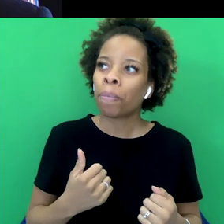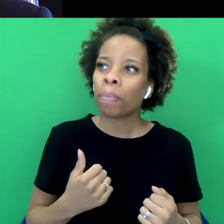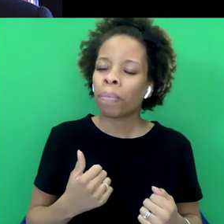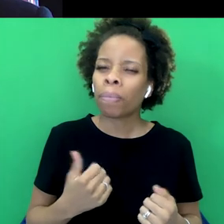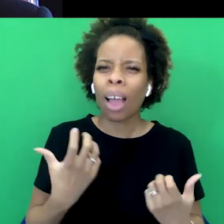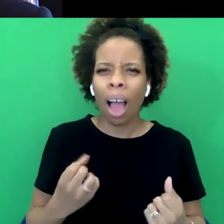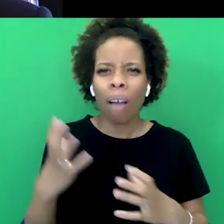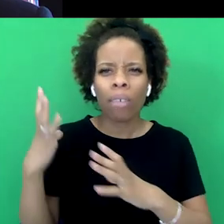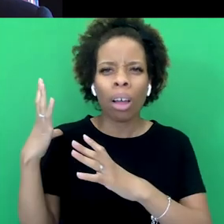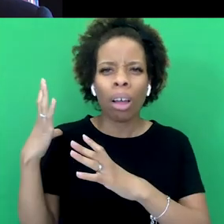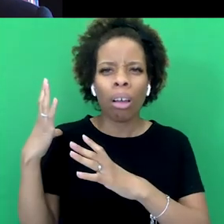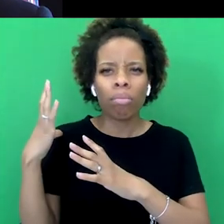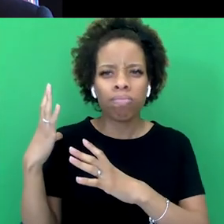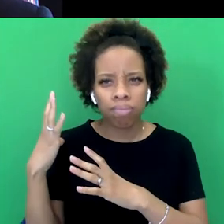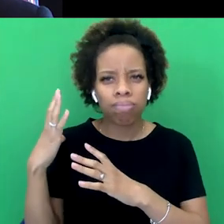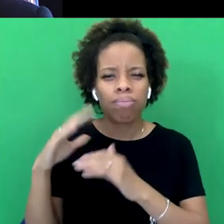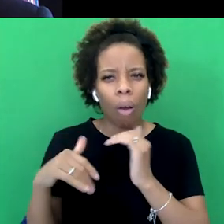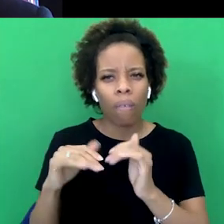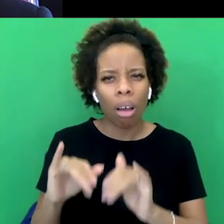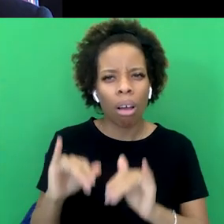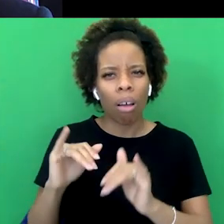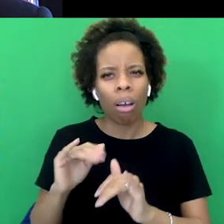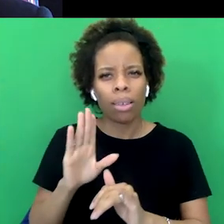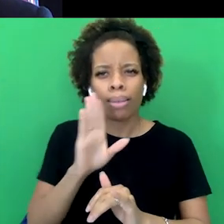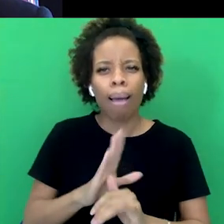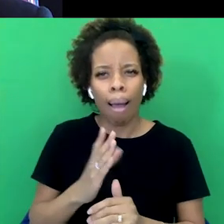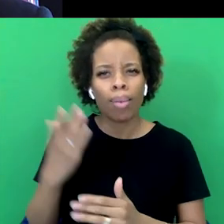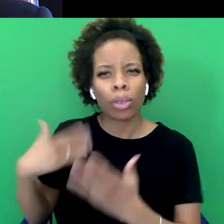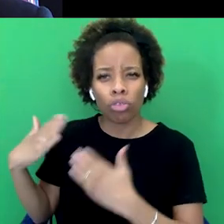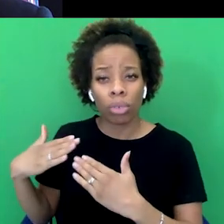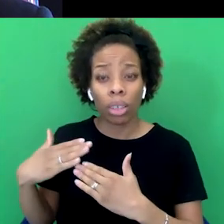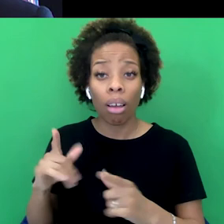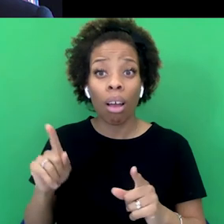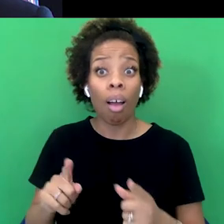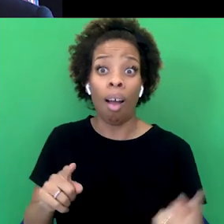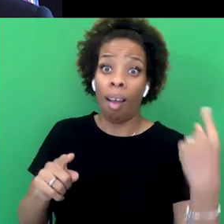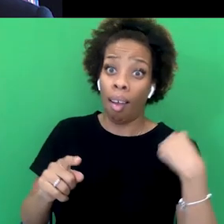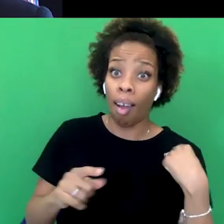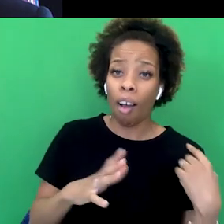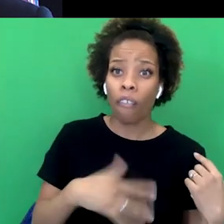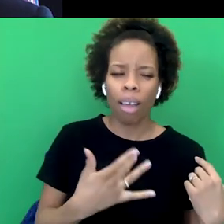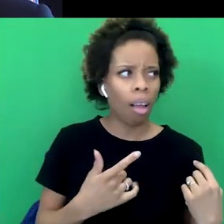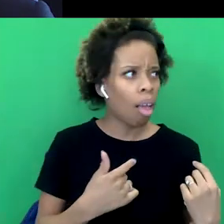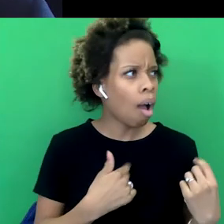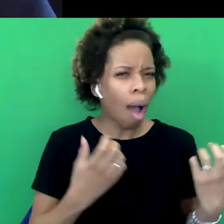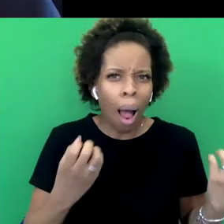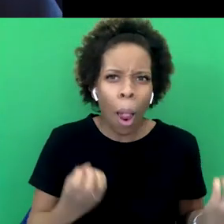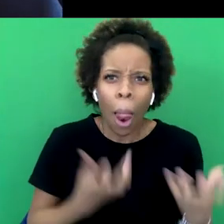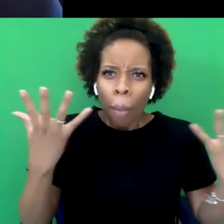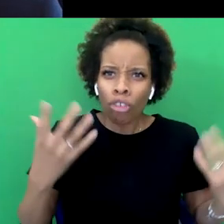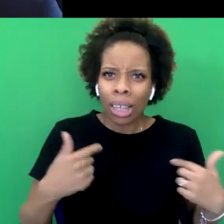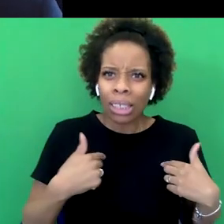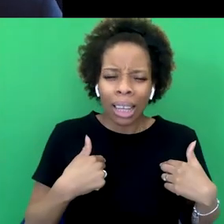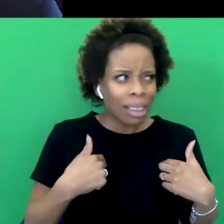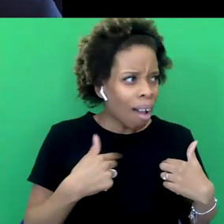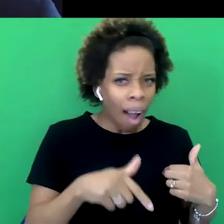just lighter and more positive with the sense of the sort of liberating sounds quite cheesy, but like the liberation of data, like,